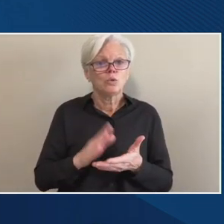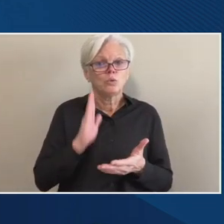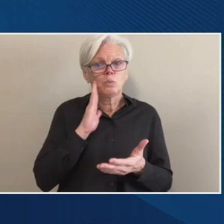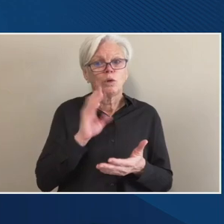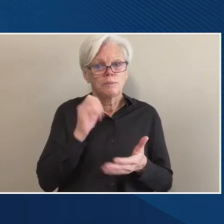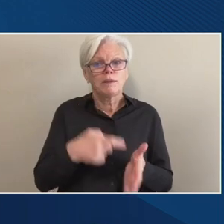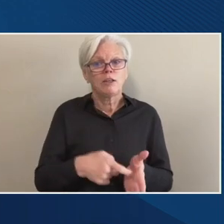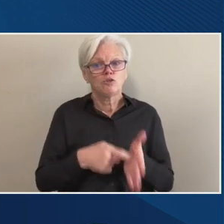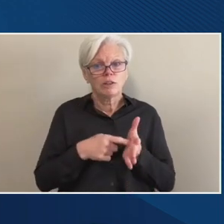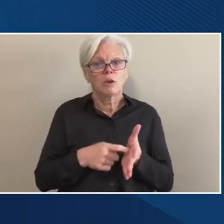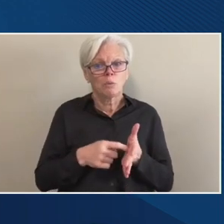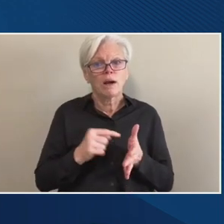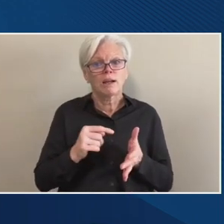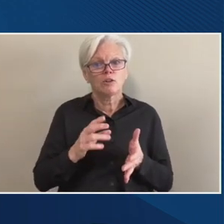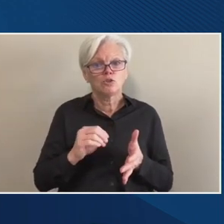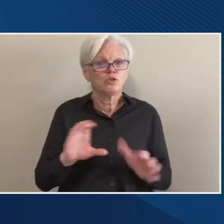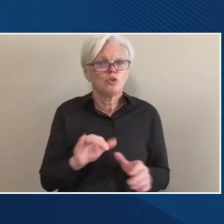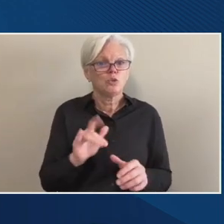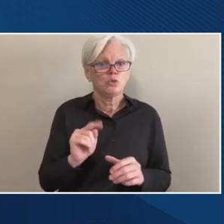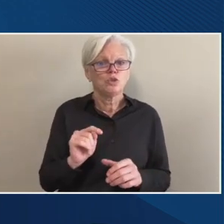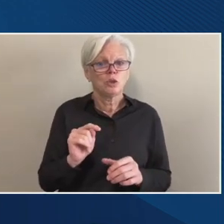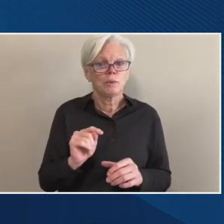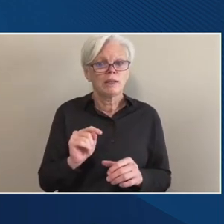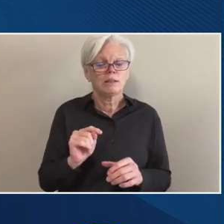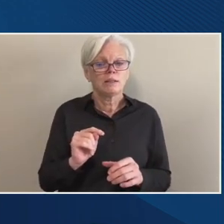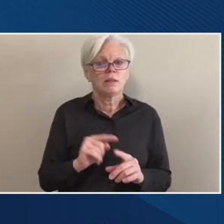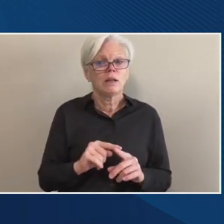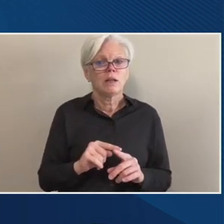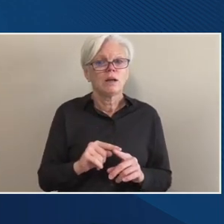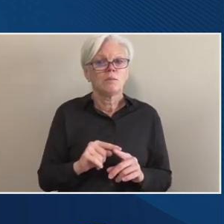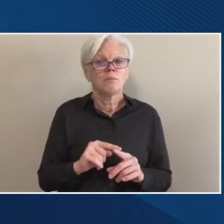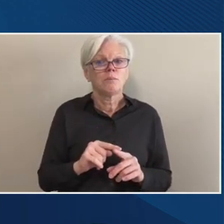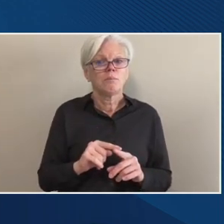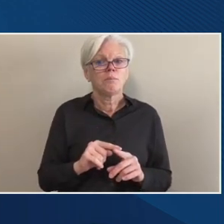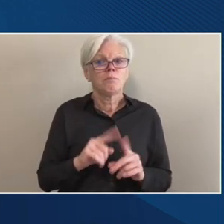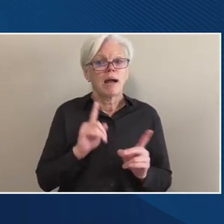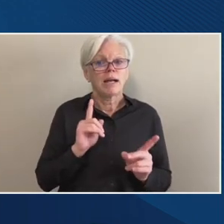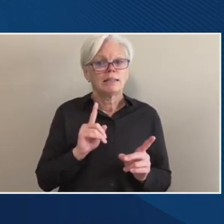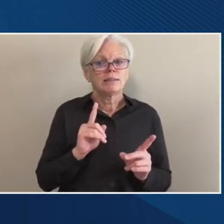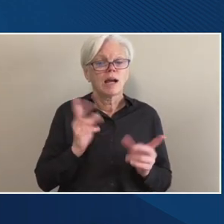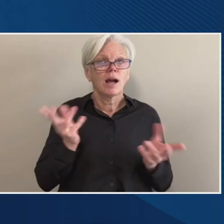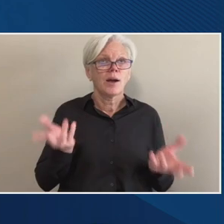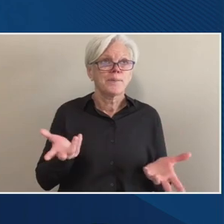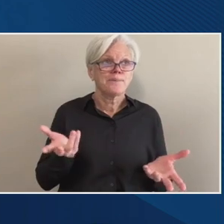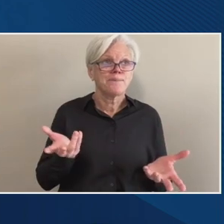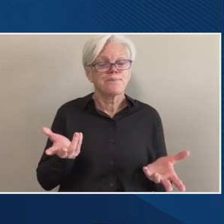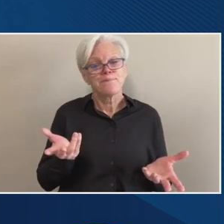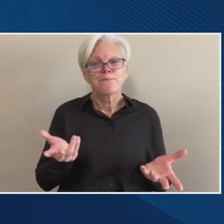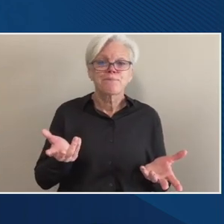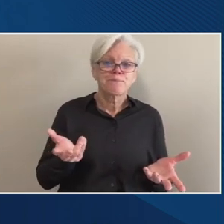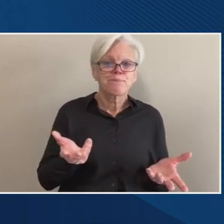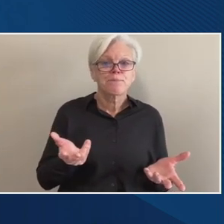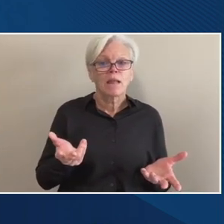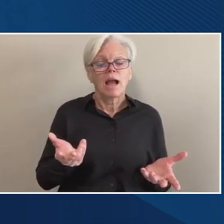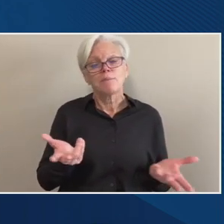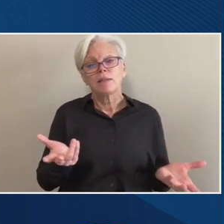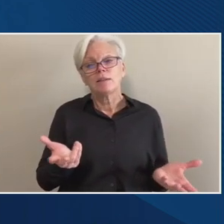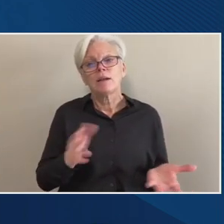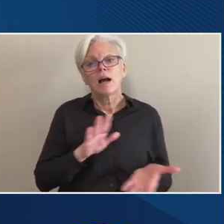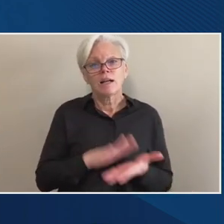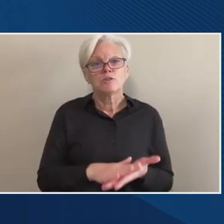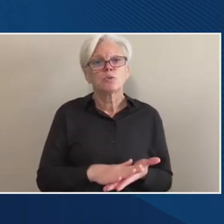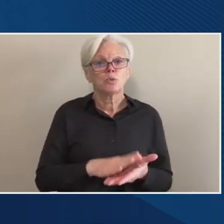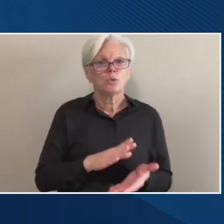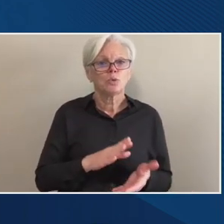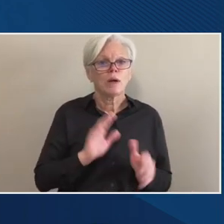um, to, to do this, but, um, uh, essentially they have, that a school does have